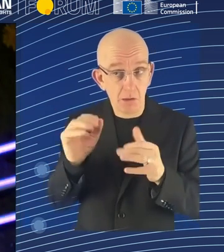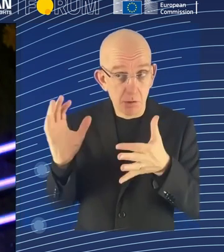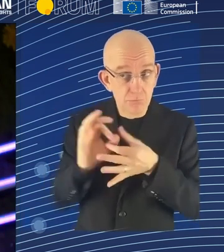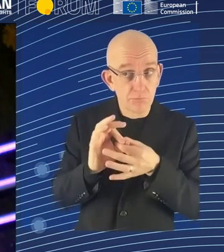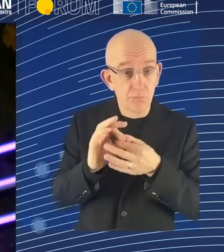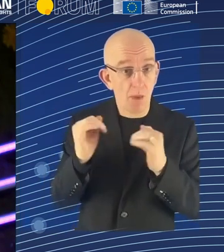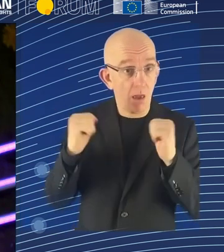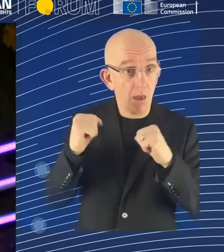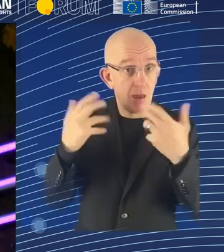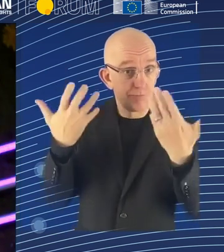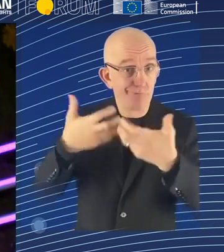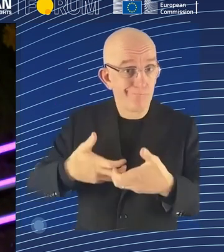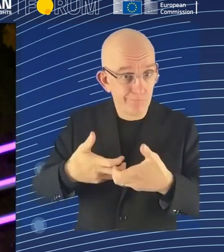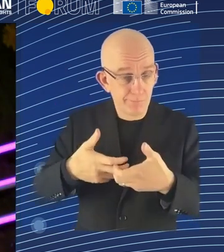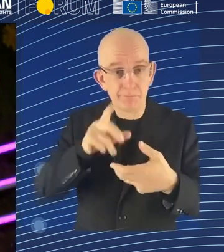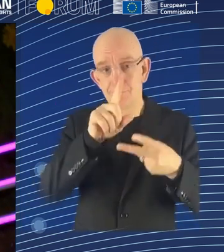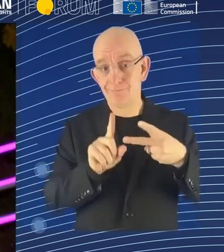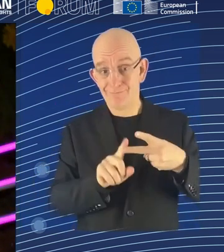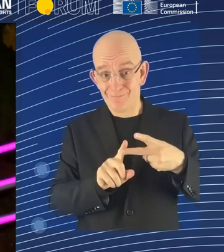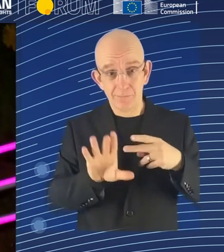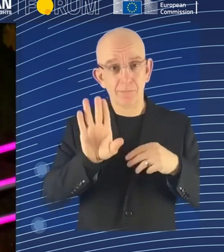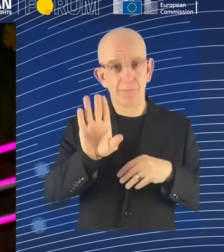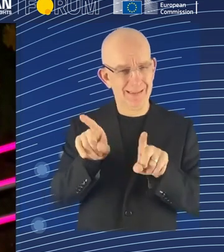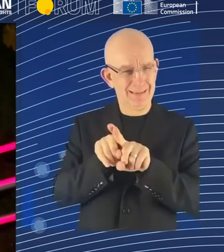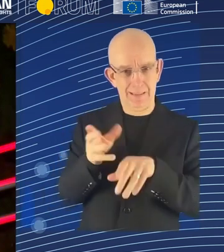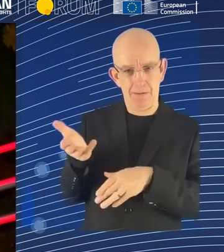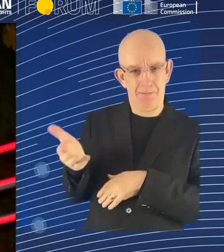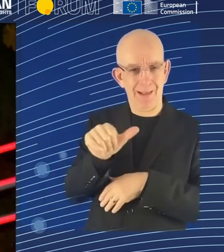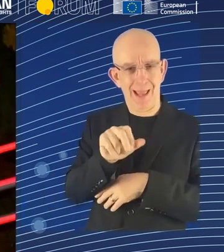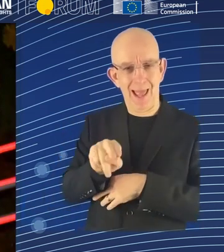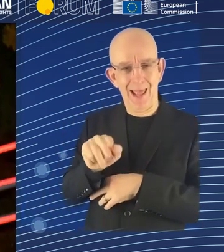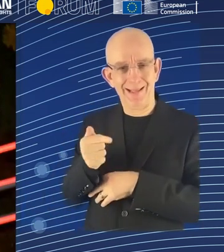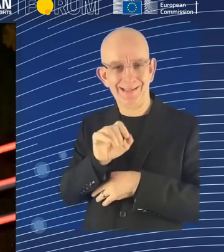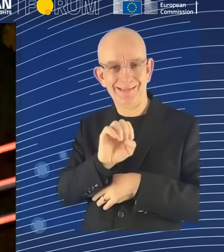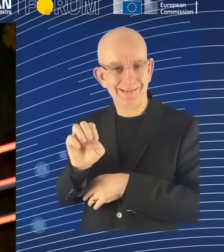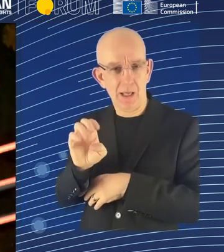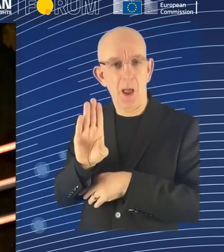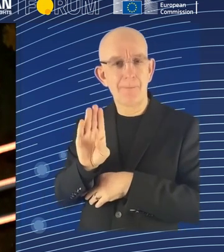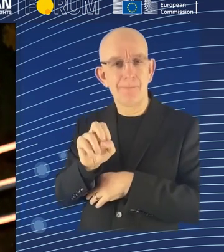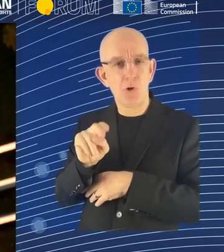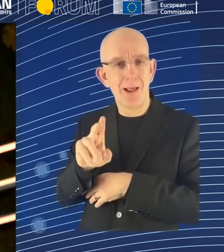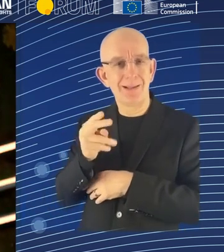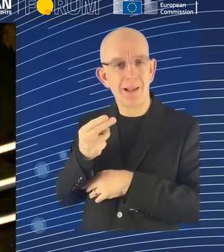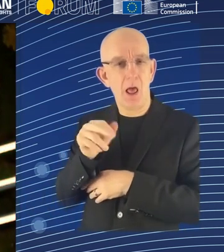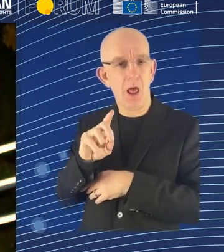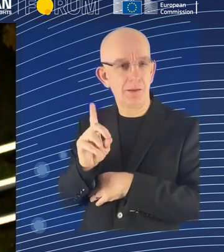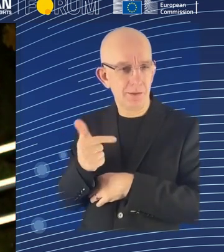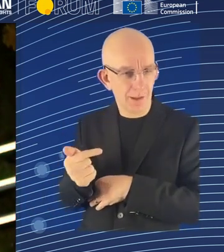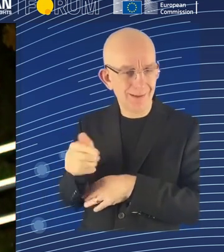So the big production houses like Netflix, HBO, Disney, they